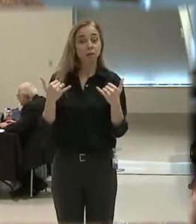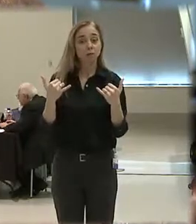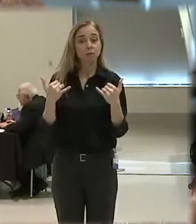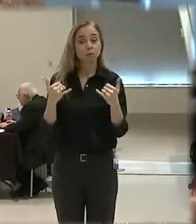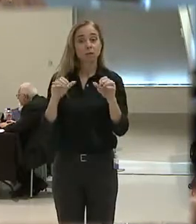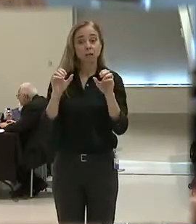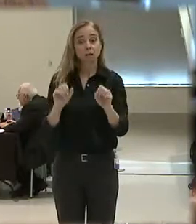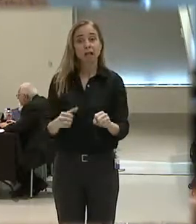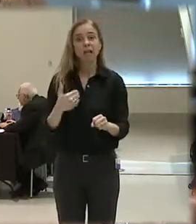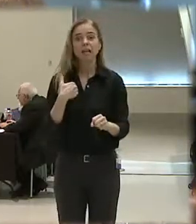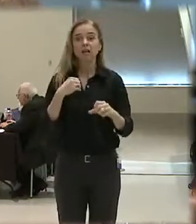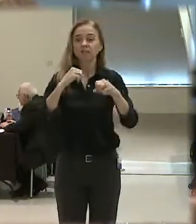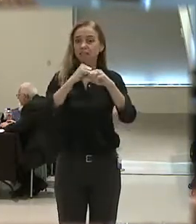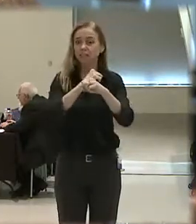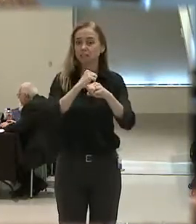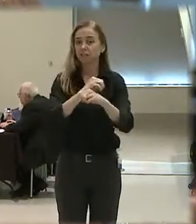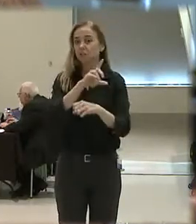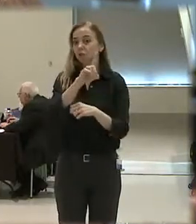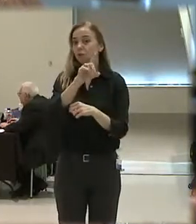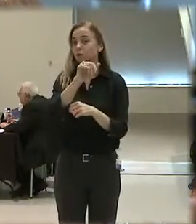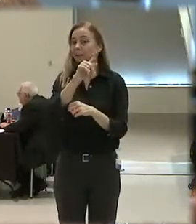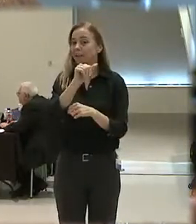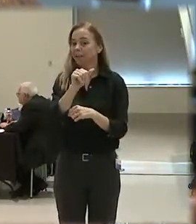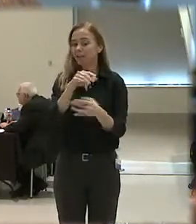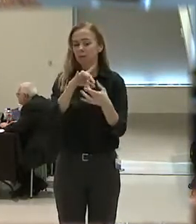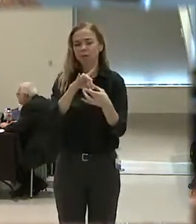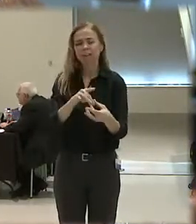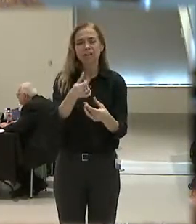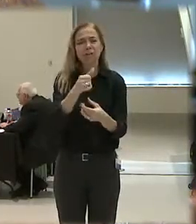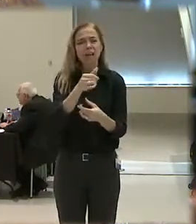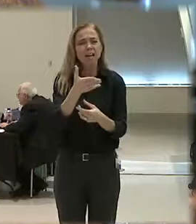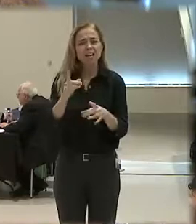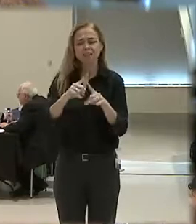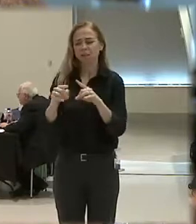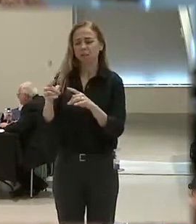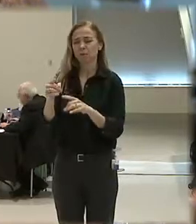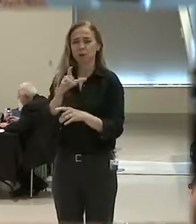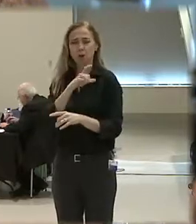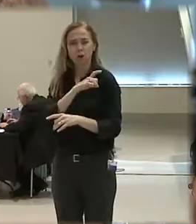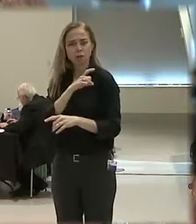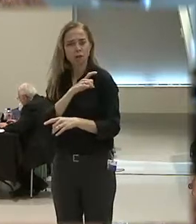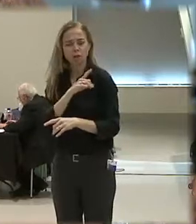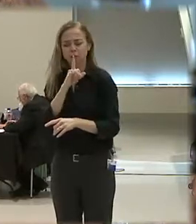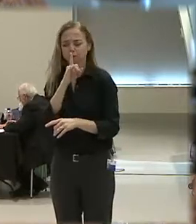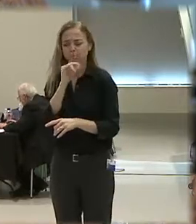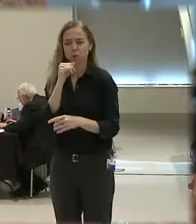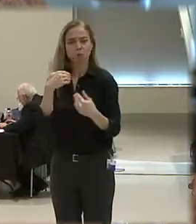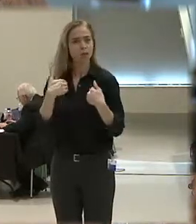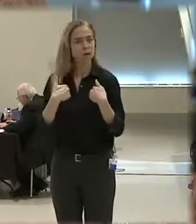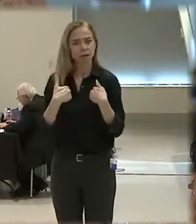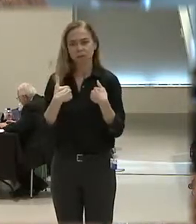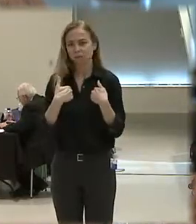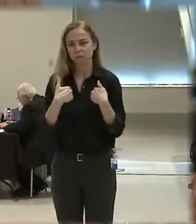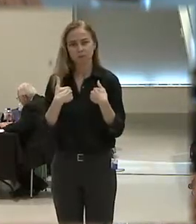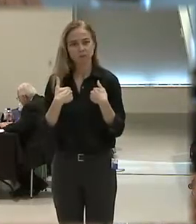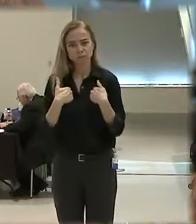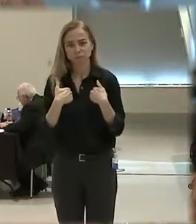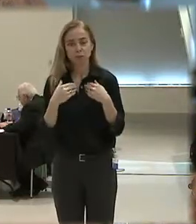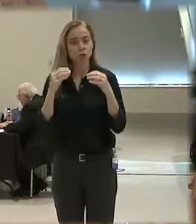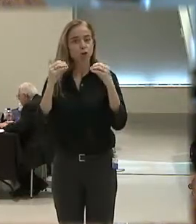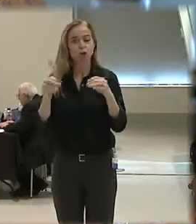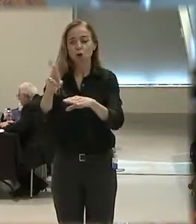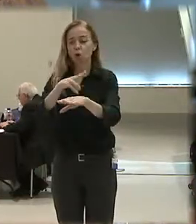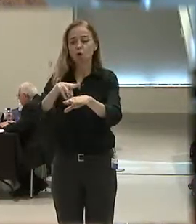we can have statistical data almost on anything, but when it comes to law enforcement, we don't have it. And there's no